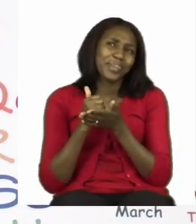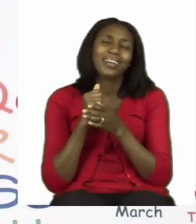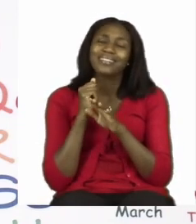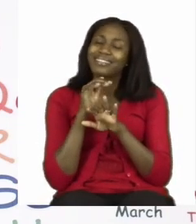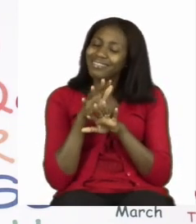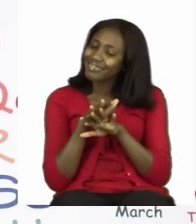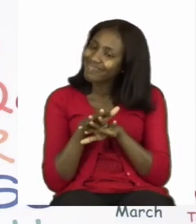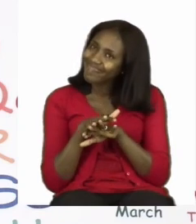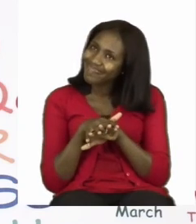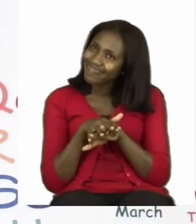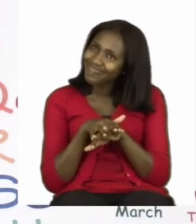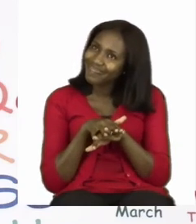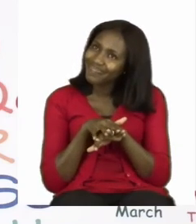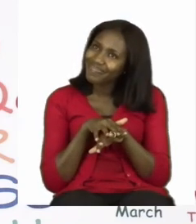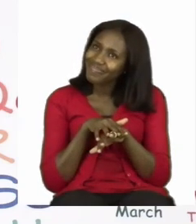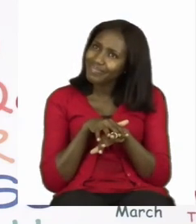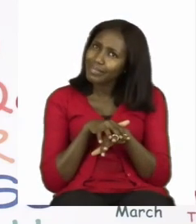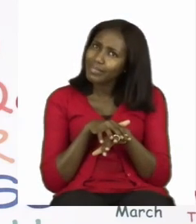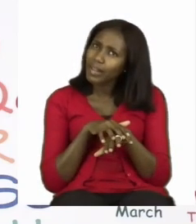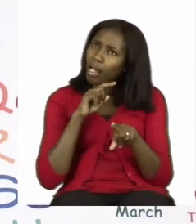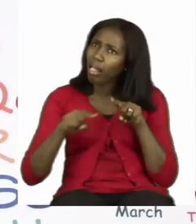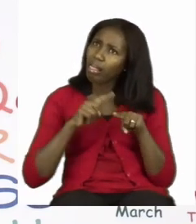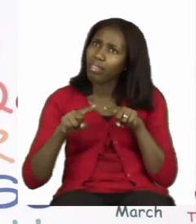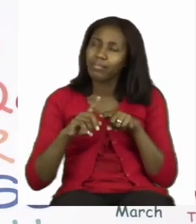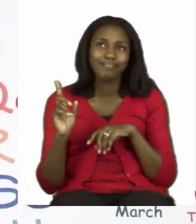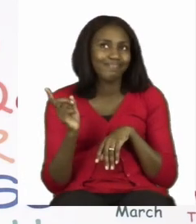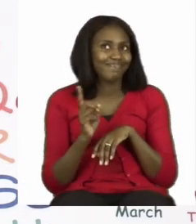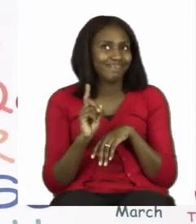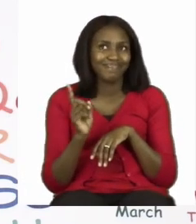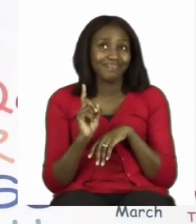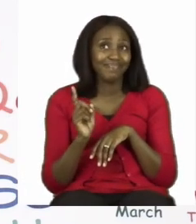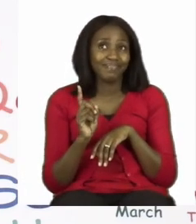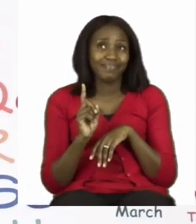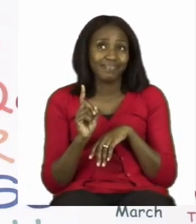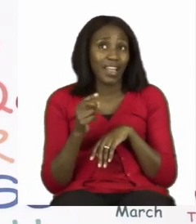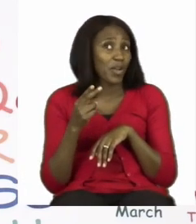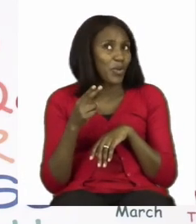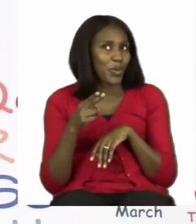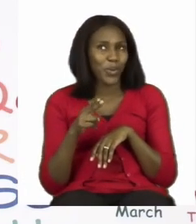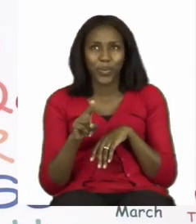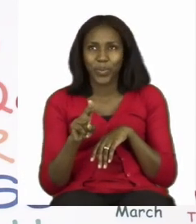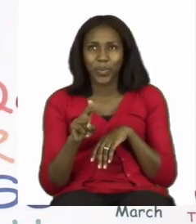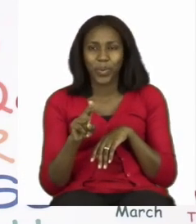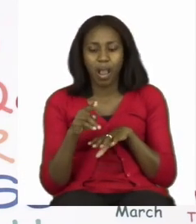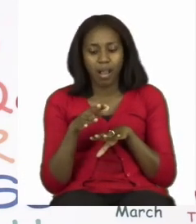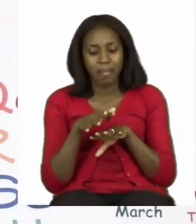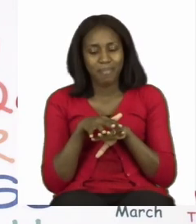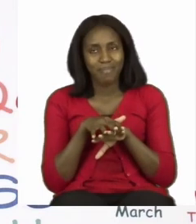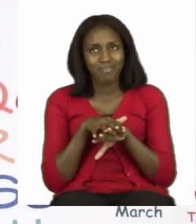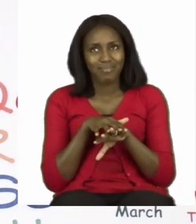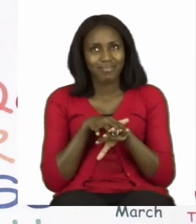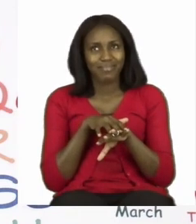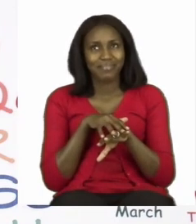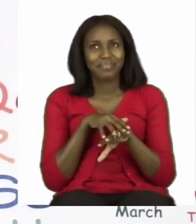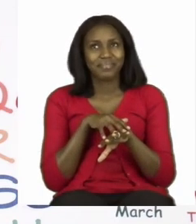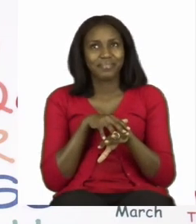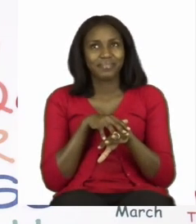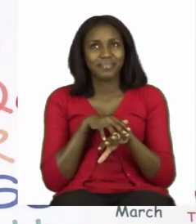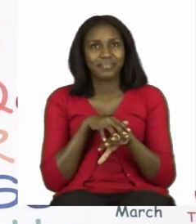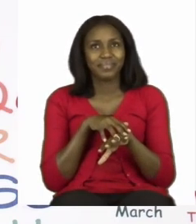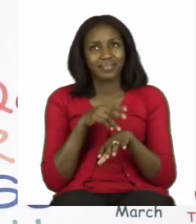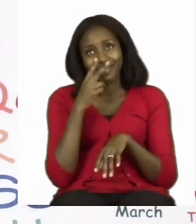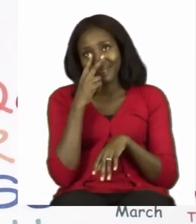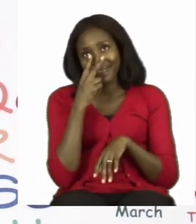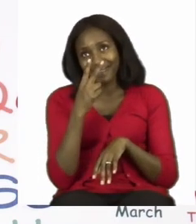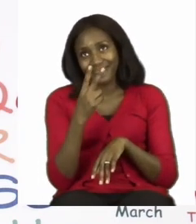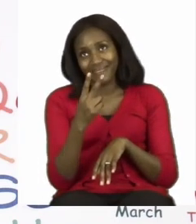time and also press your pencil down hard on the paper and follow each trace line. I'll see